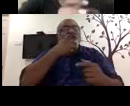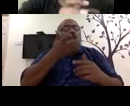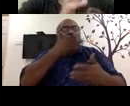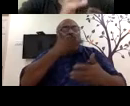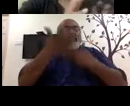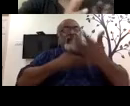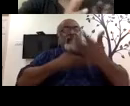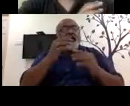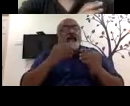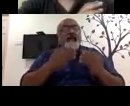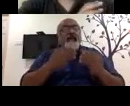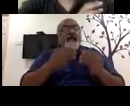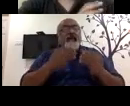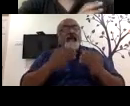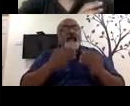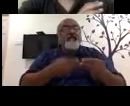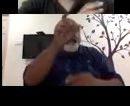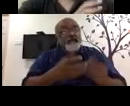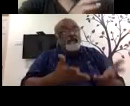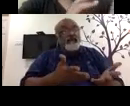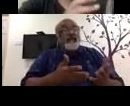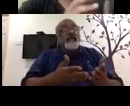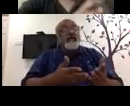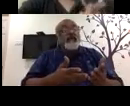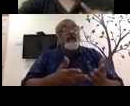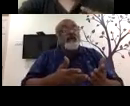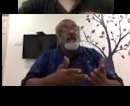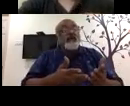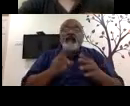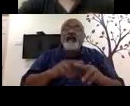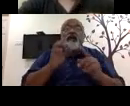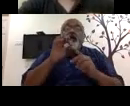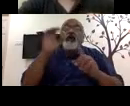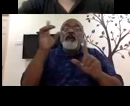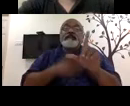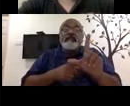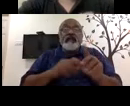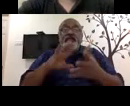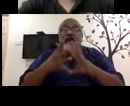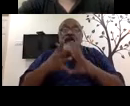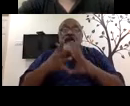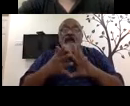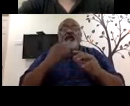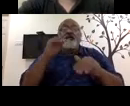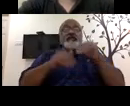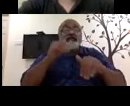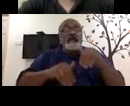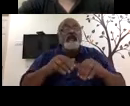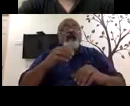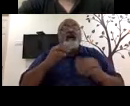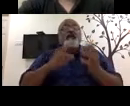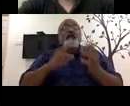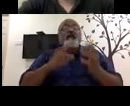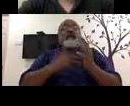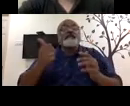This is what I will say, but from, uh, if you're talking to a, to a policy makers, a person who is in, uh, in the ministry,